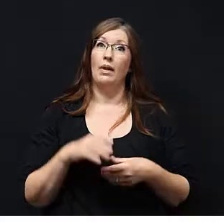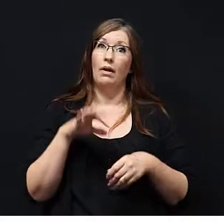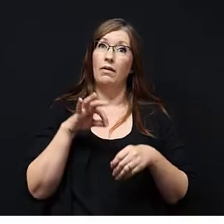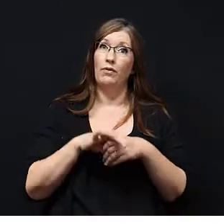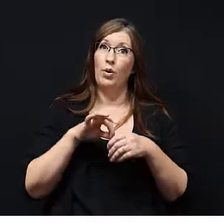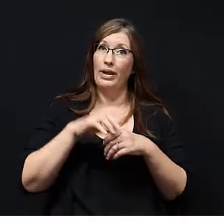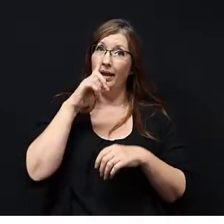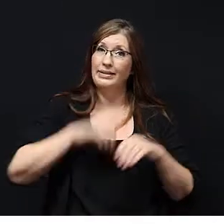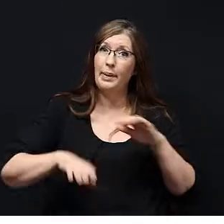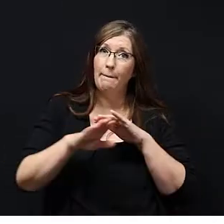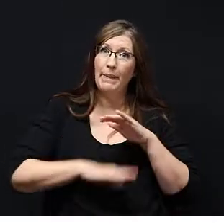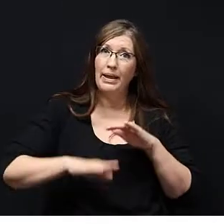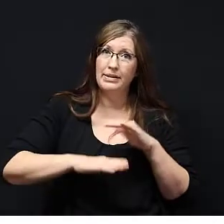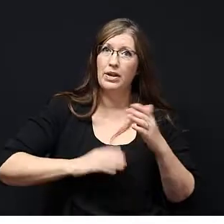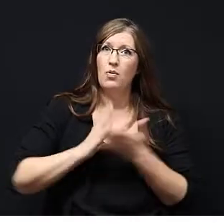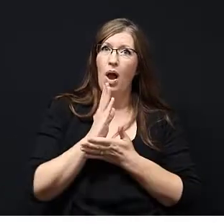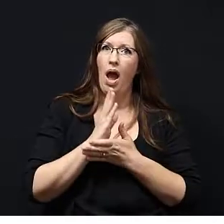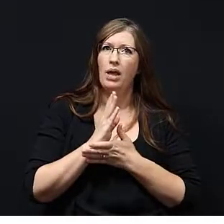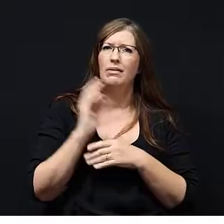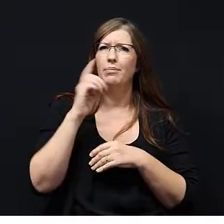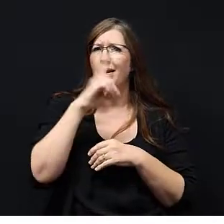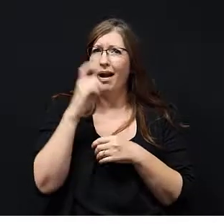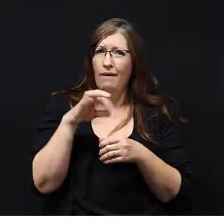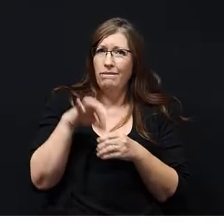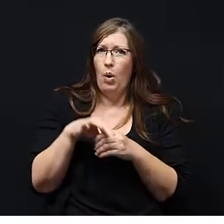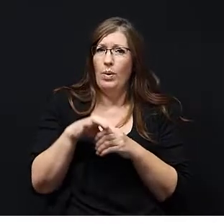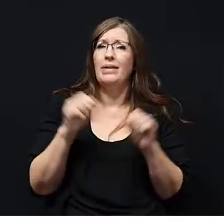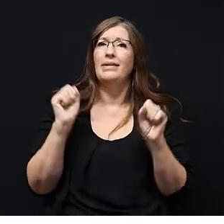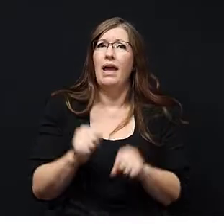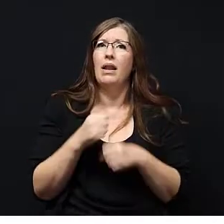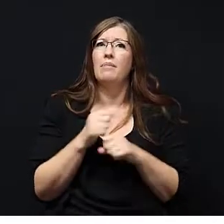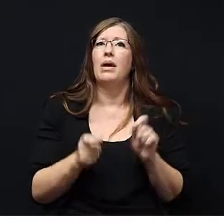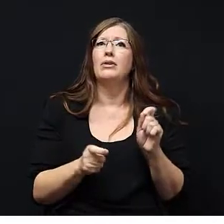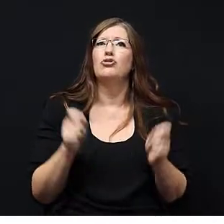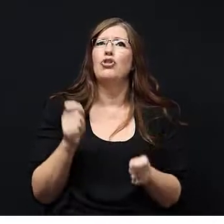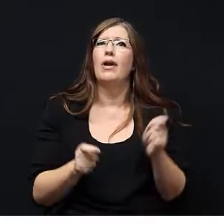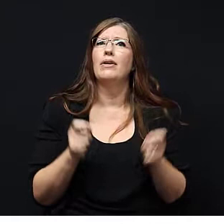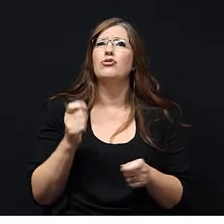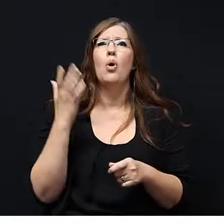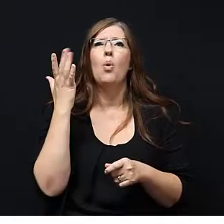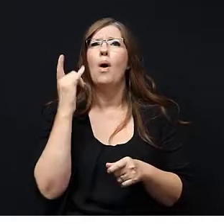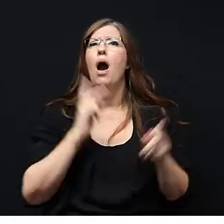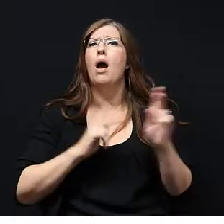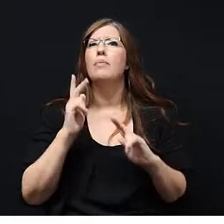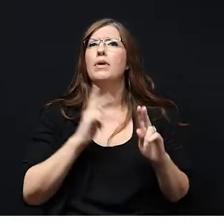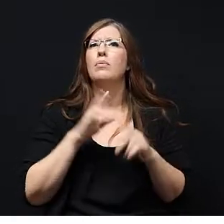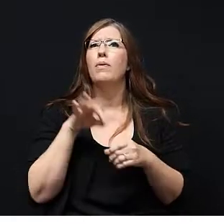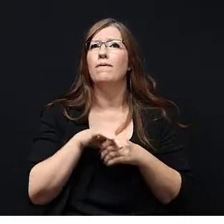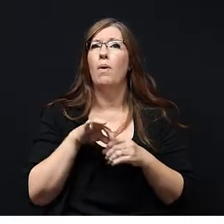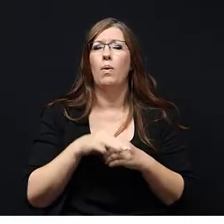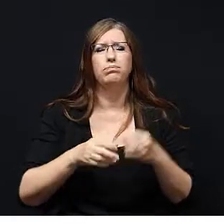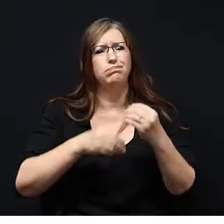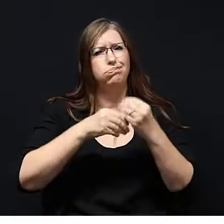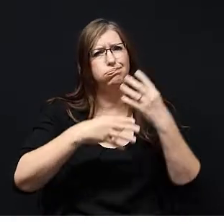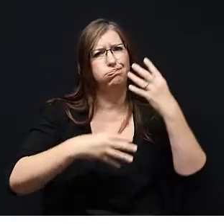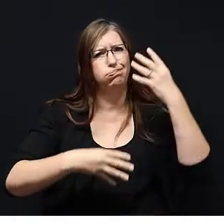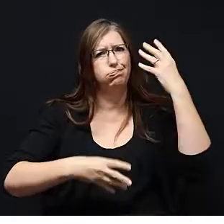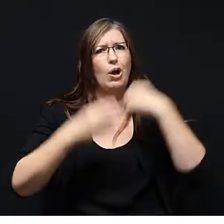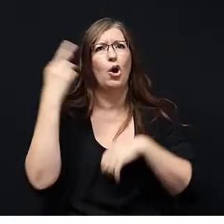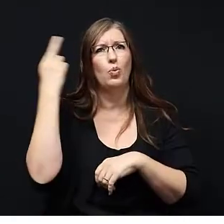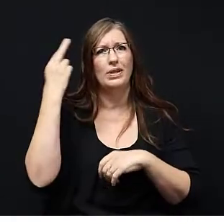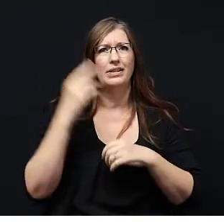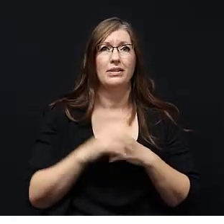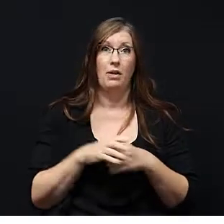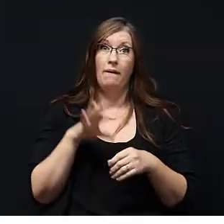Voting is a fundamental right. Through voting we can make change. Why do people vote? There are many